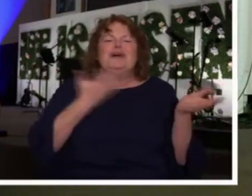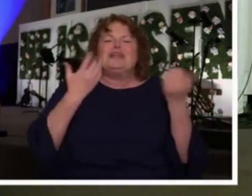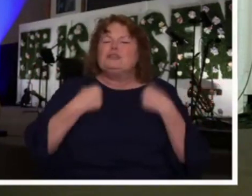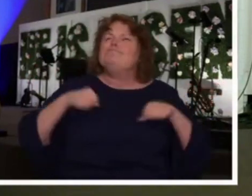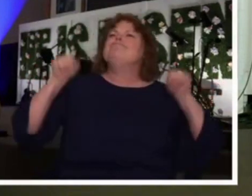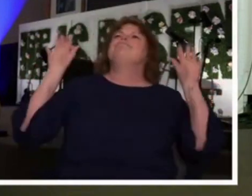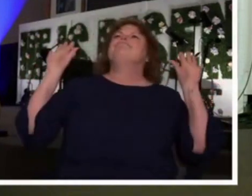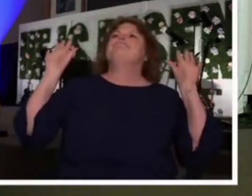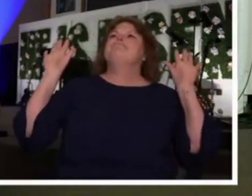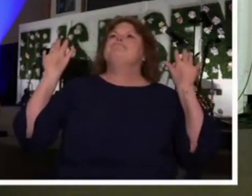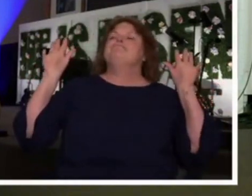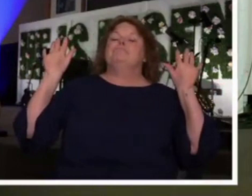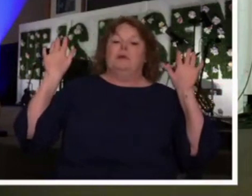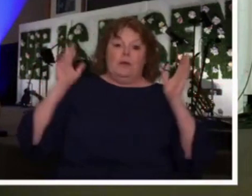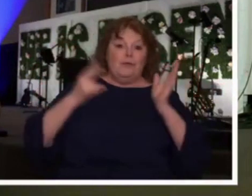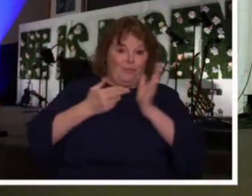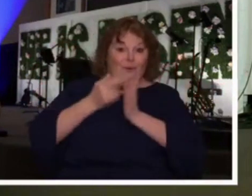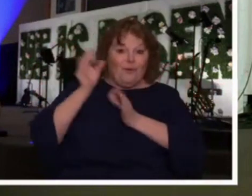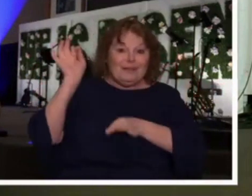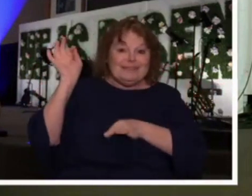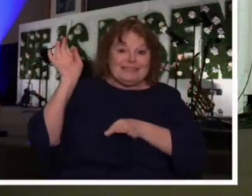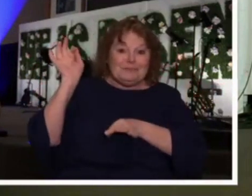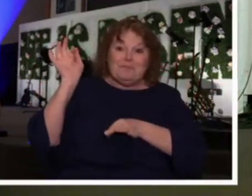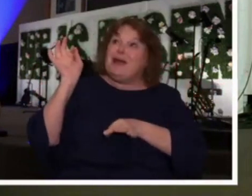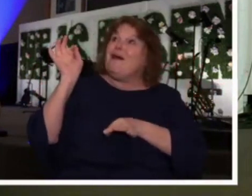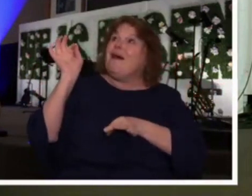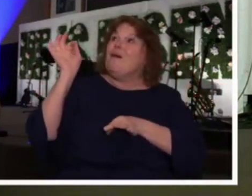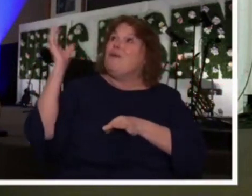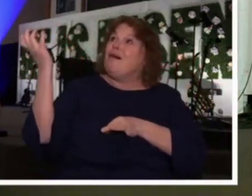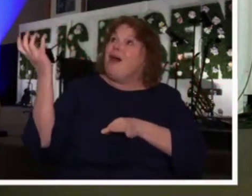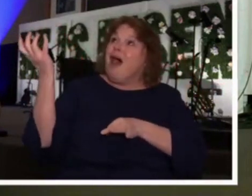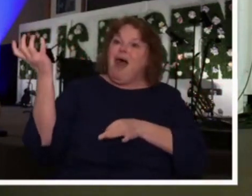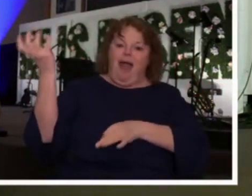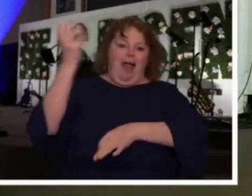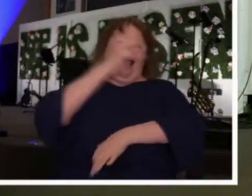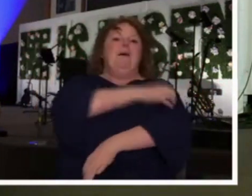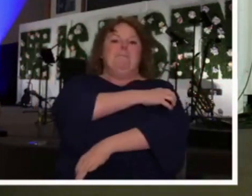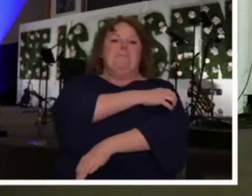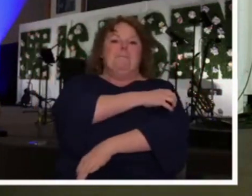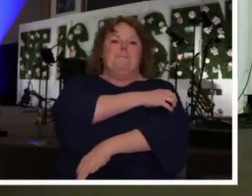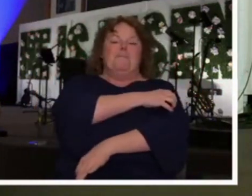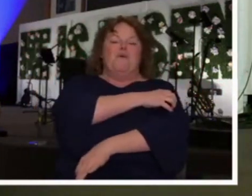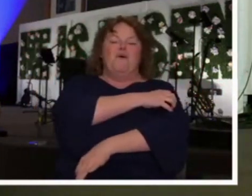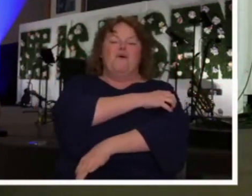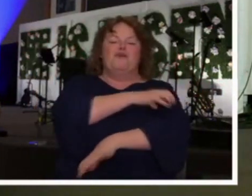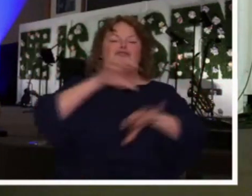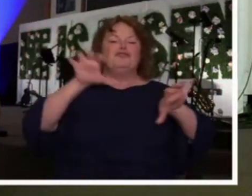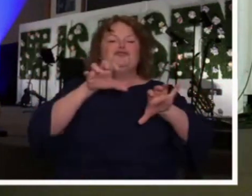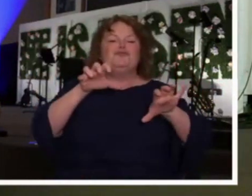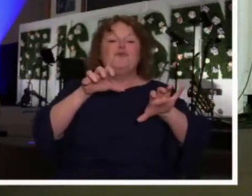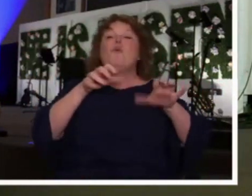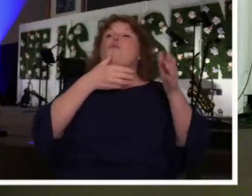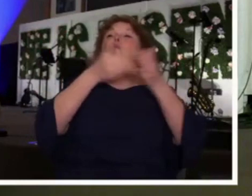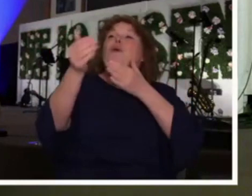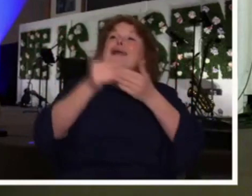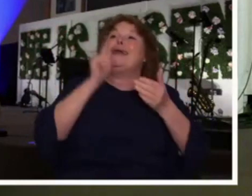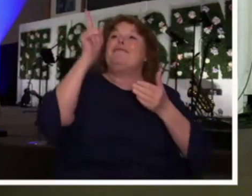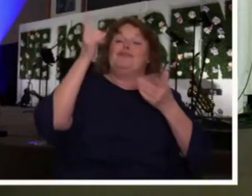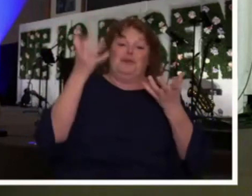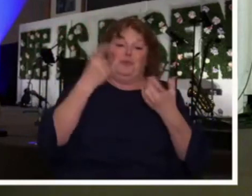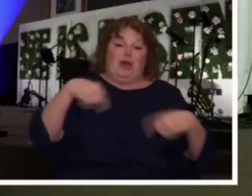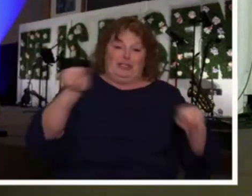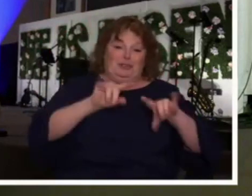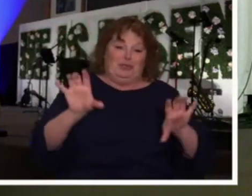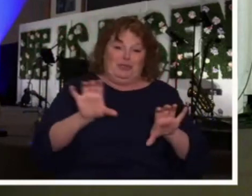Him. And the Holy Spirit will empower you to accomplish everything that God created for you to do.